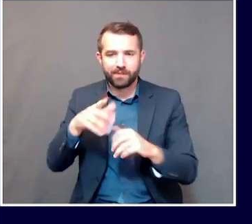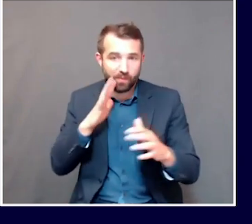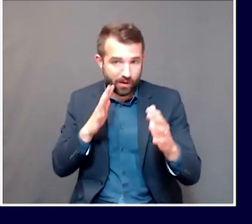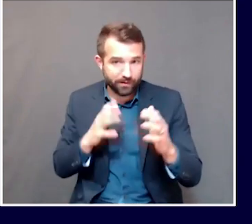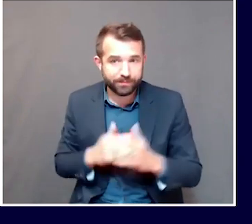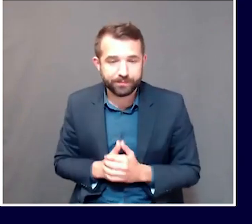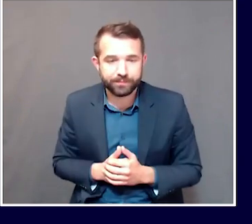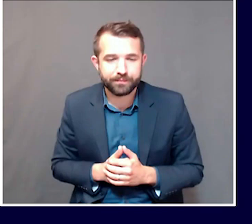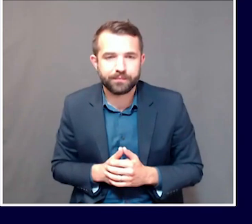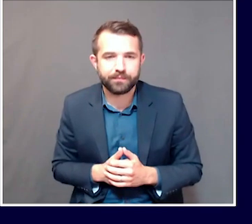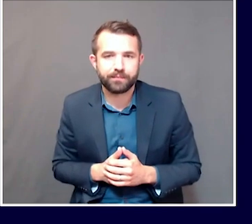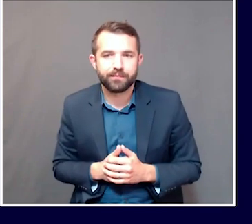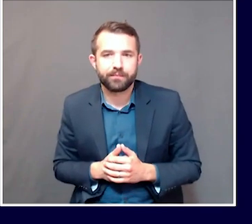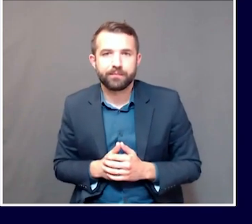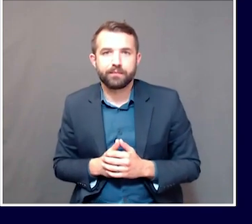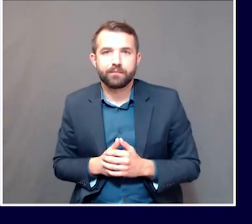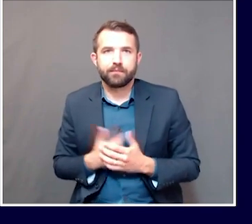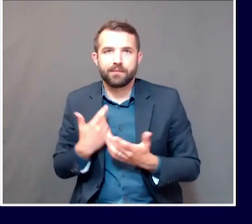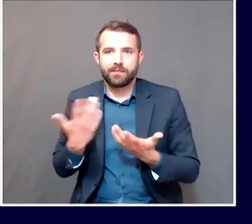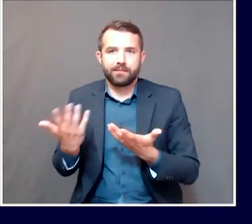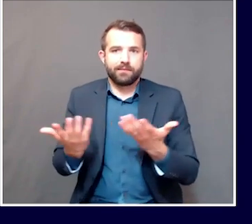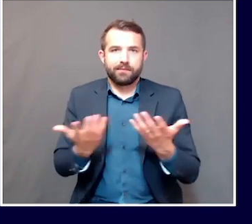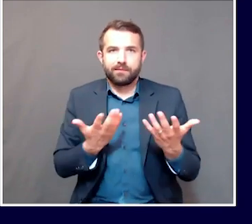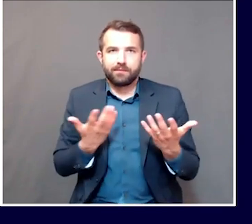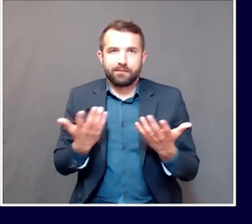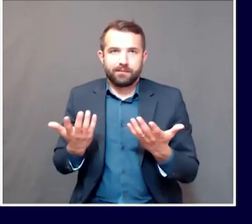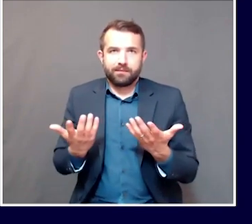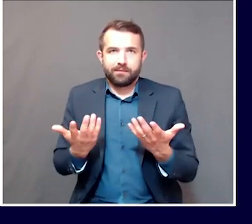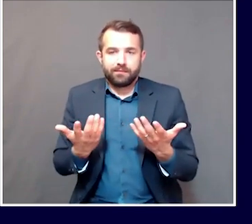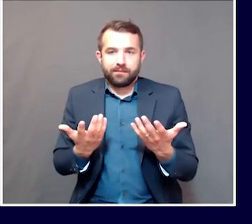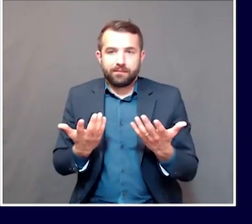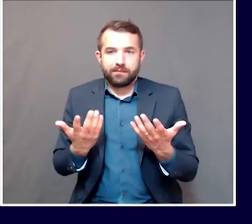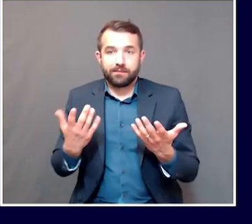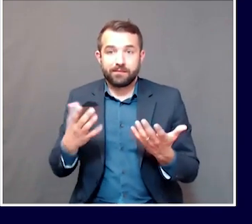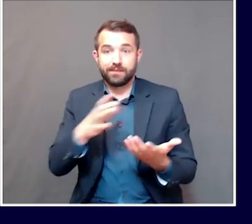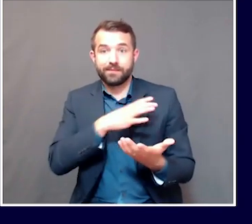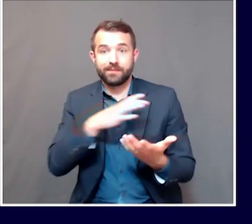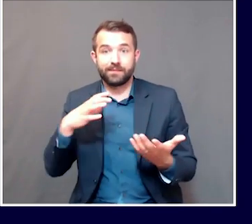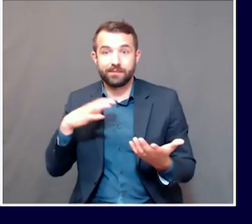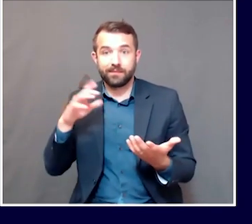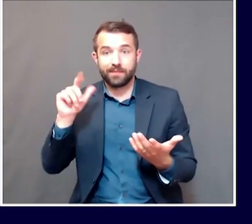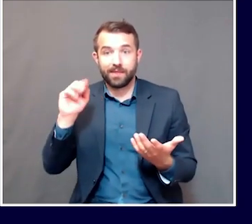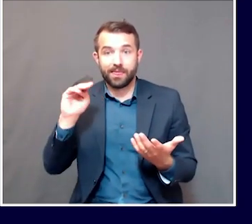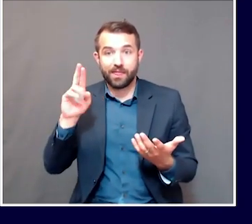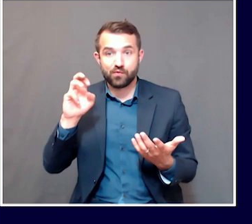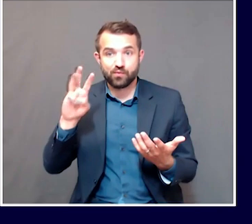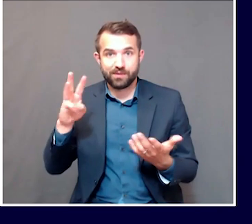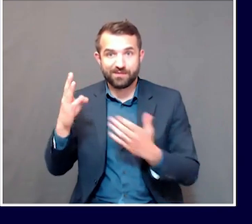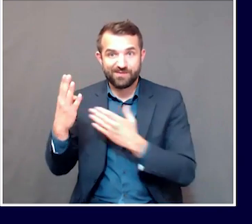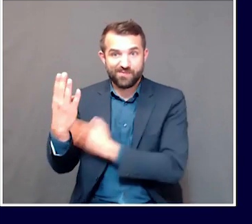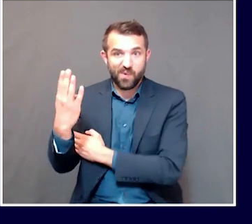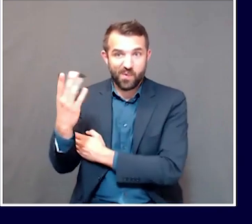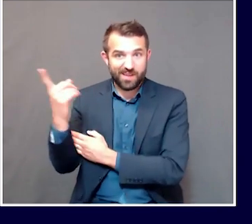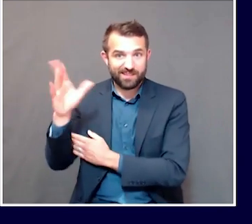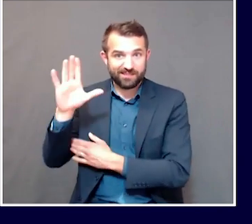I don't know how Jean may have answered the question this morning. So I don't want to usurp her expertise in that area either.